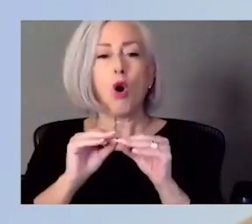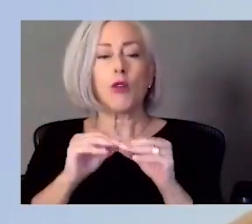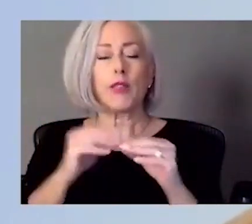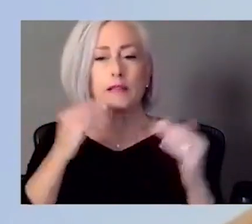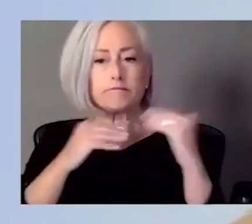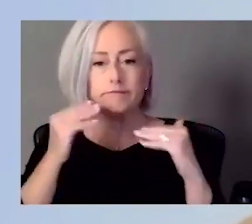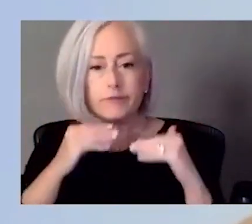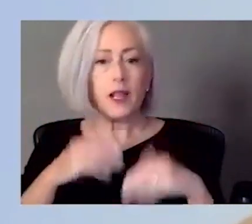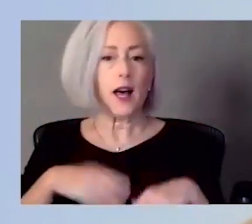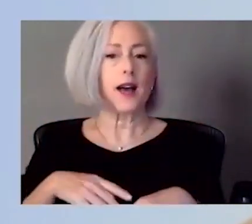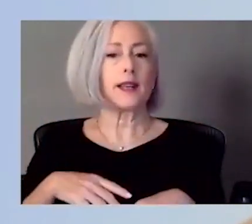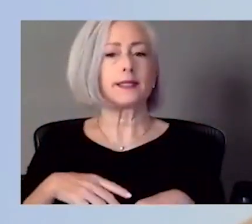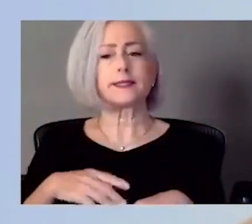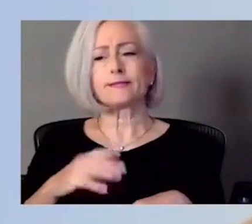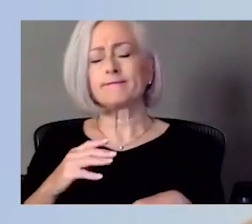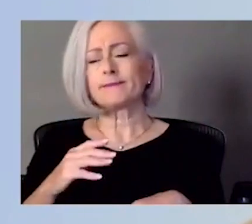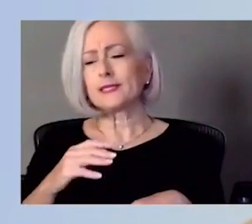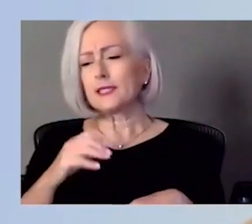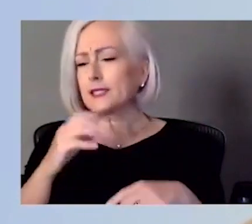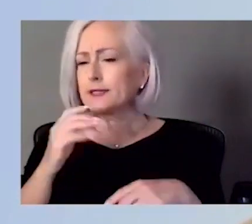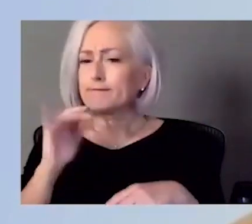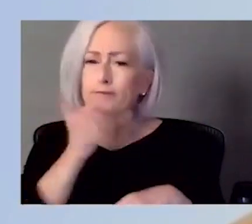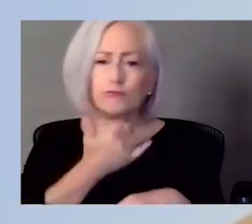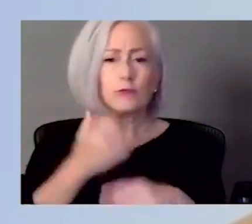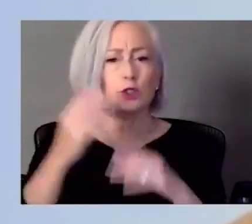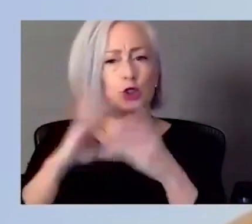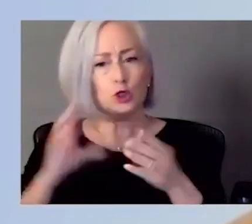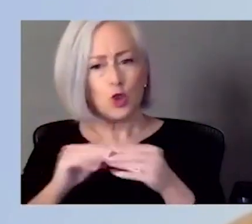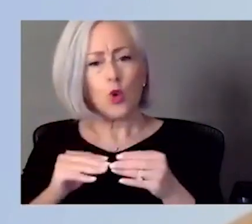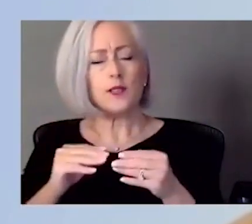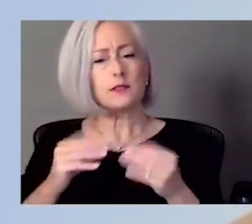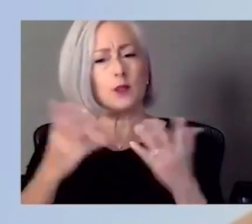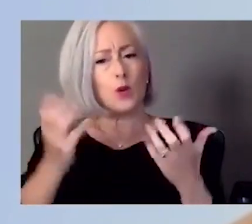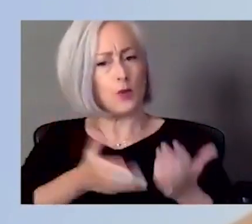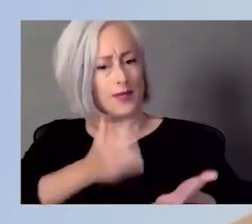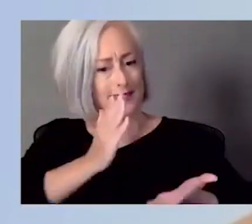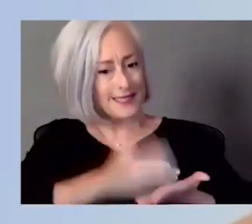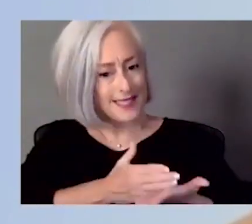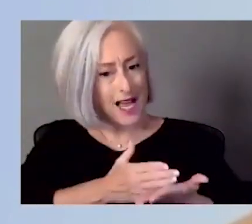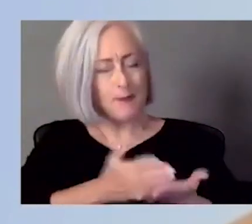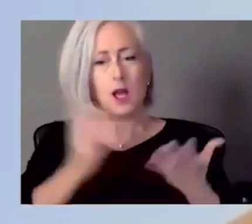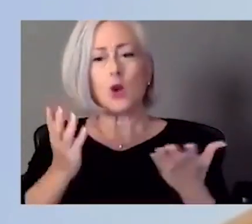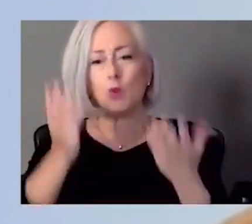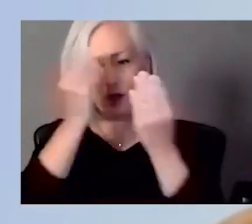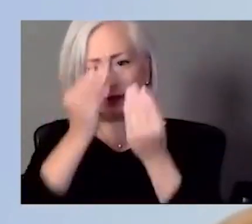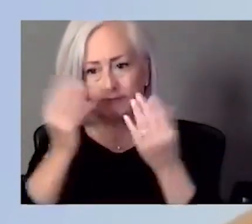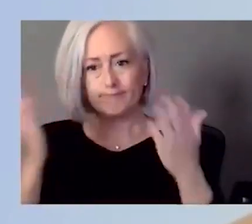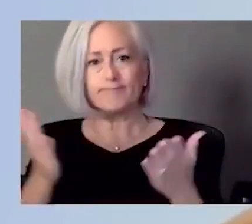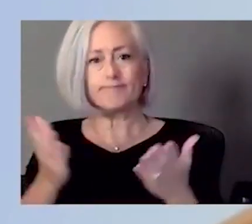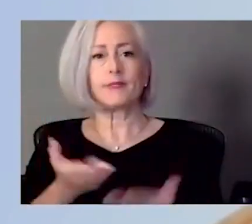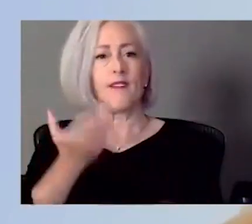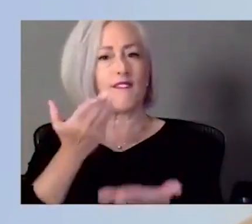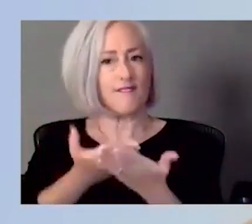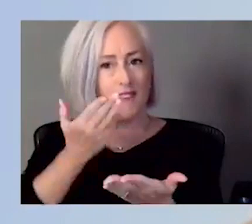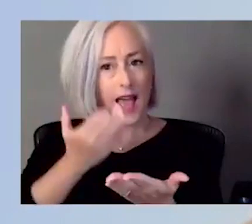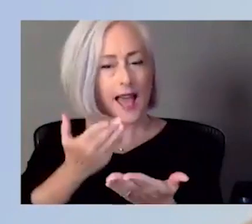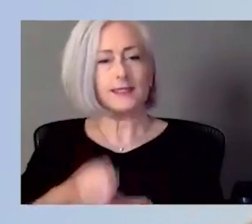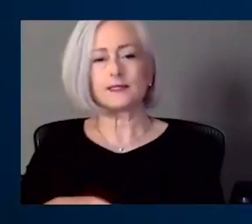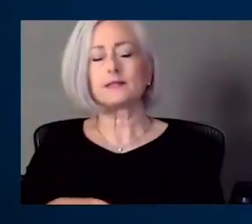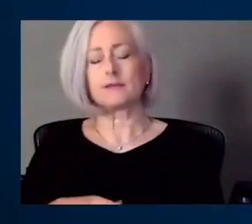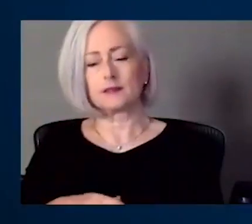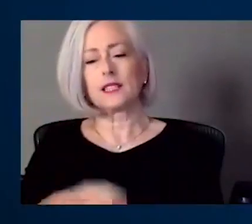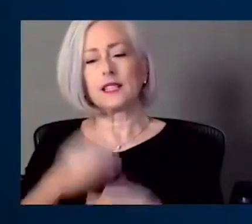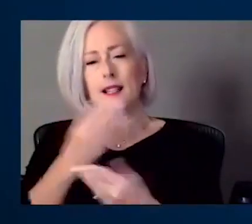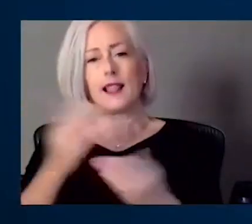make sure accurate information is out there for our folks to make decisions based on fact and not things. You know, that's